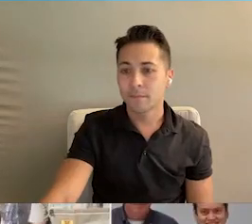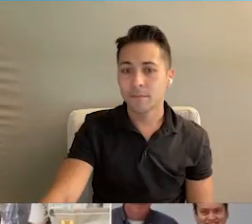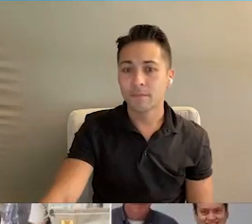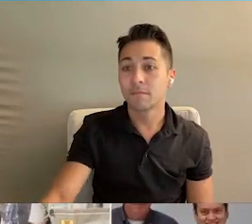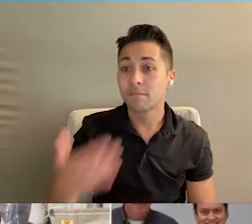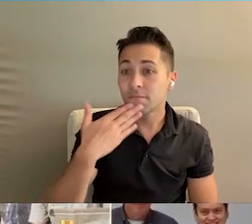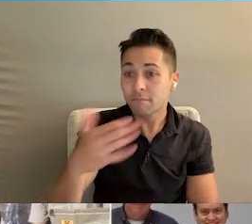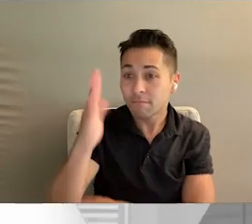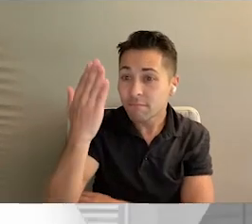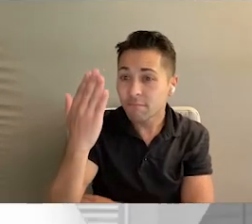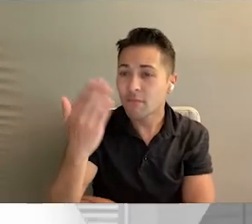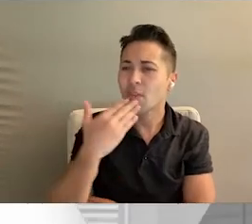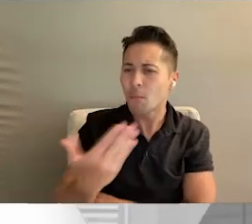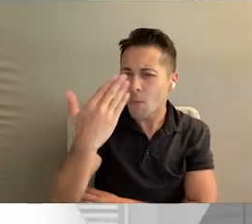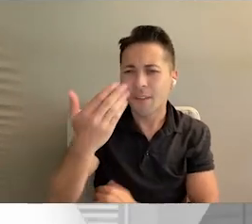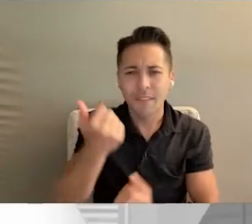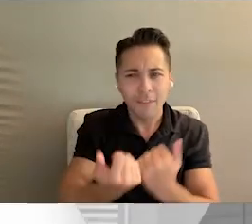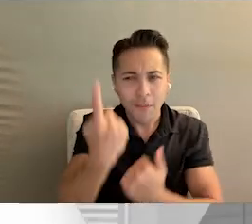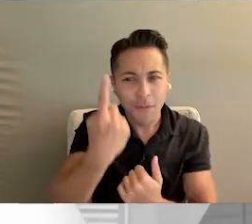Good morning, everyone.